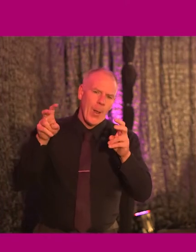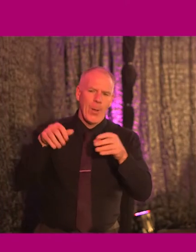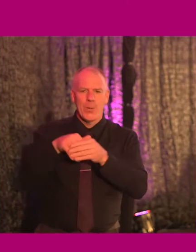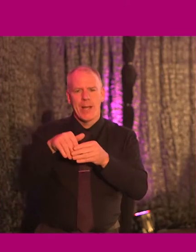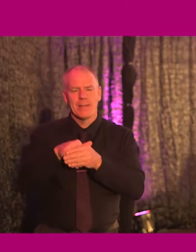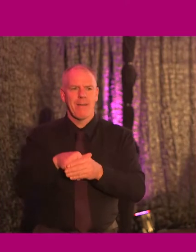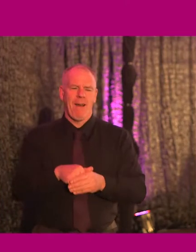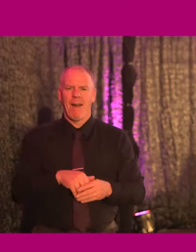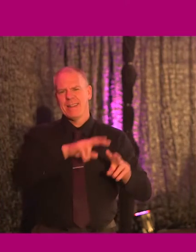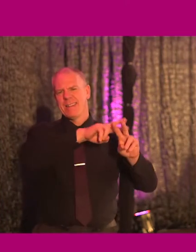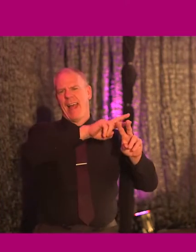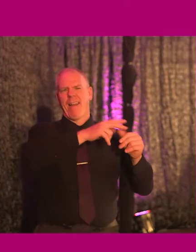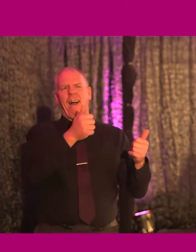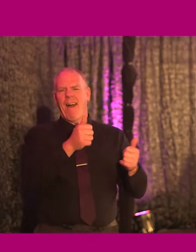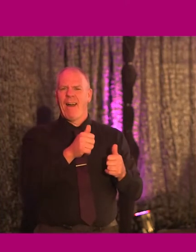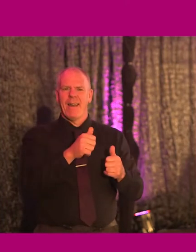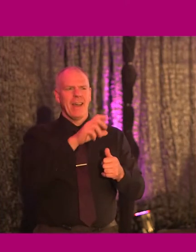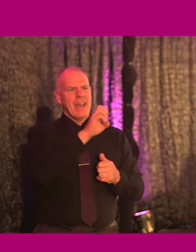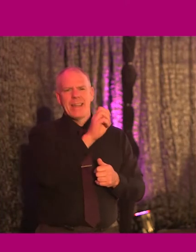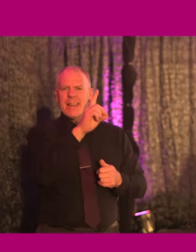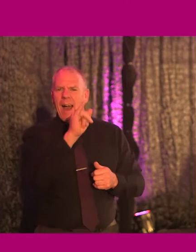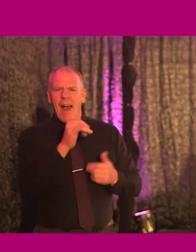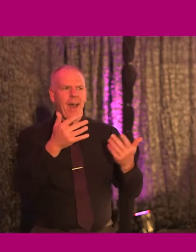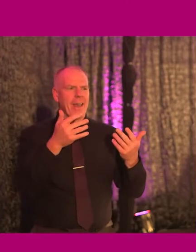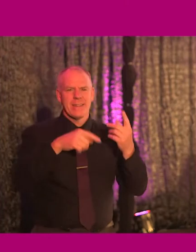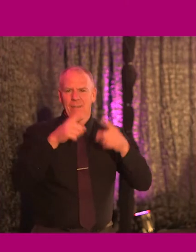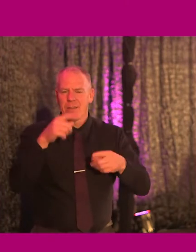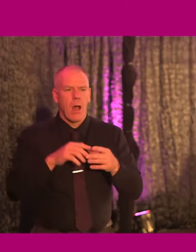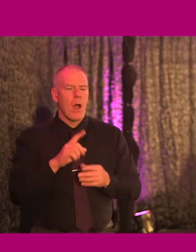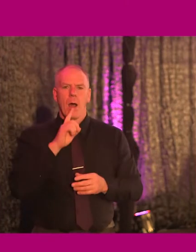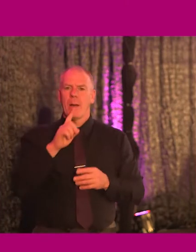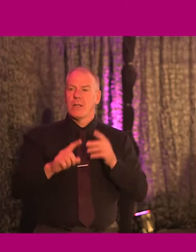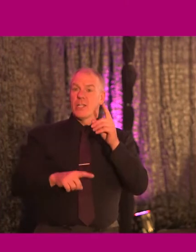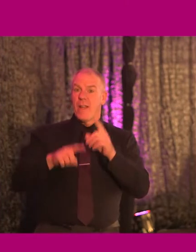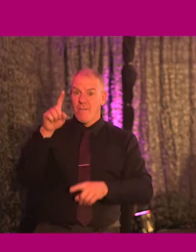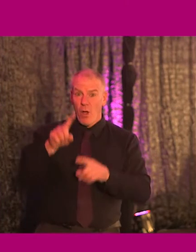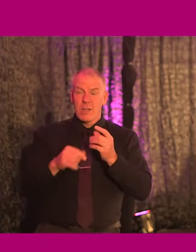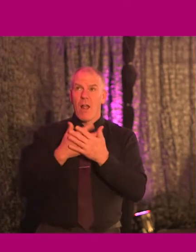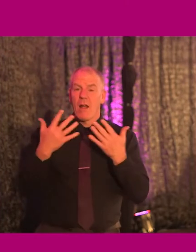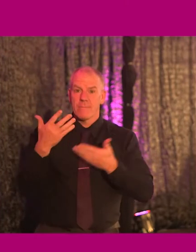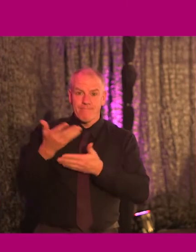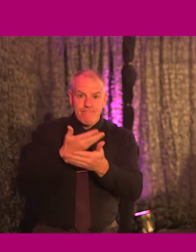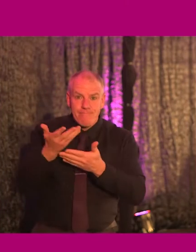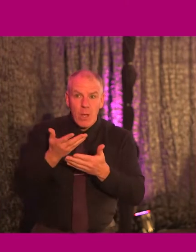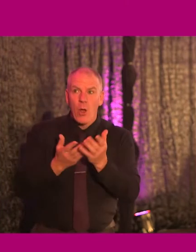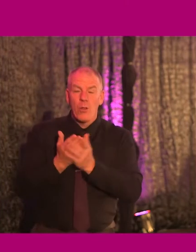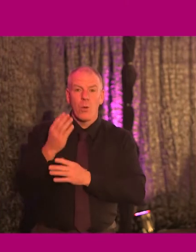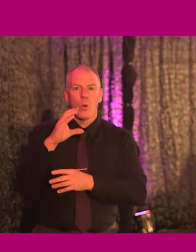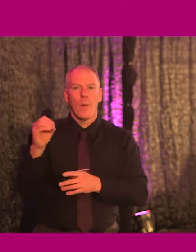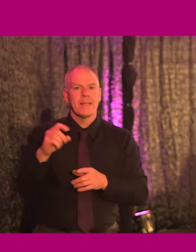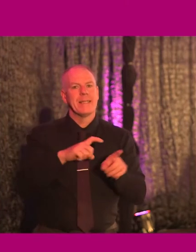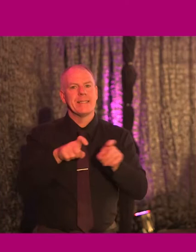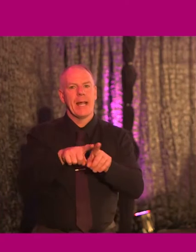that organisations use. But while diversity gets a lot of coverage, particularly in companies, I think we're still lagging when it comes to